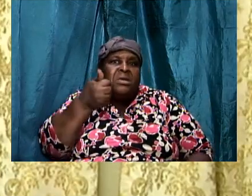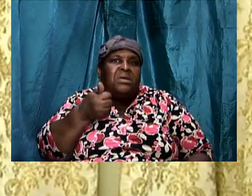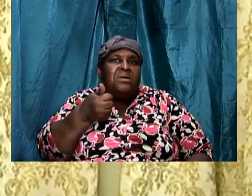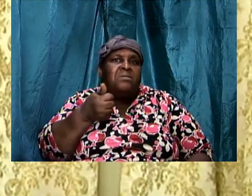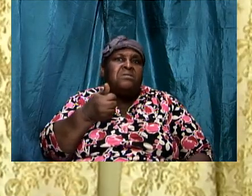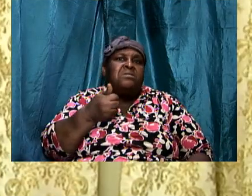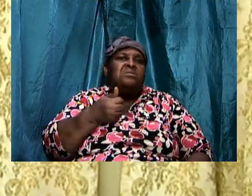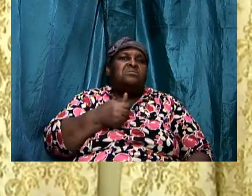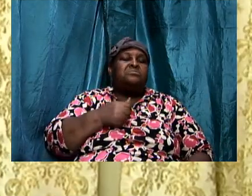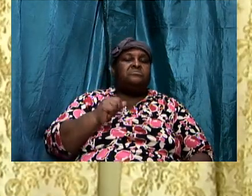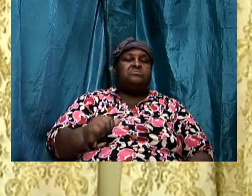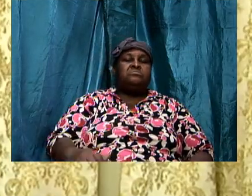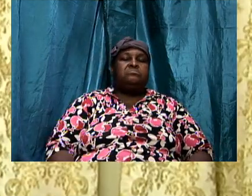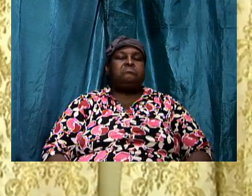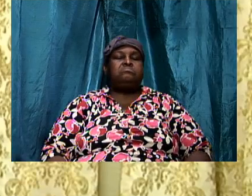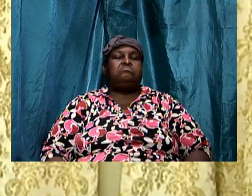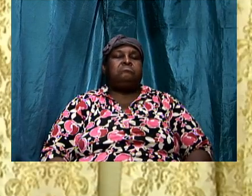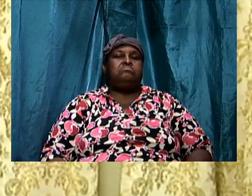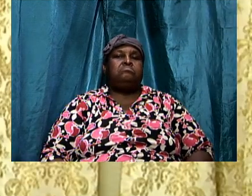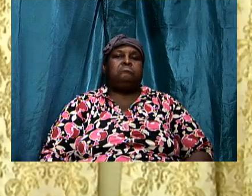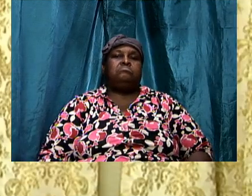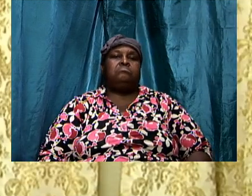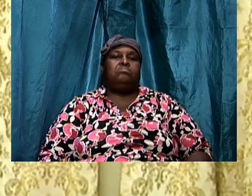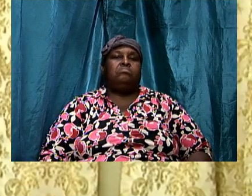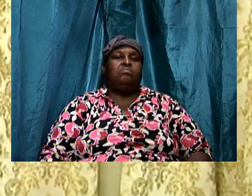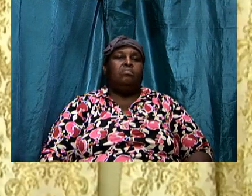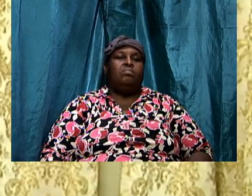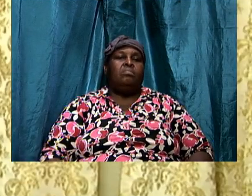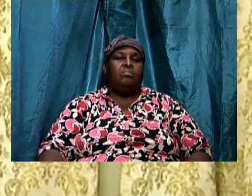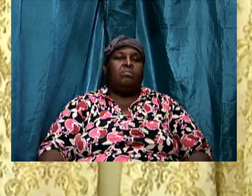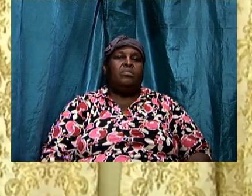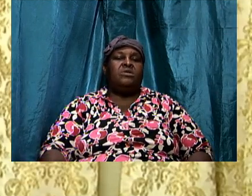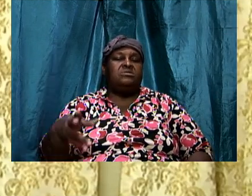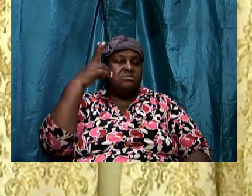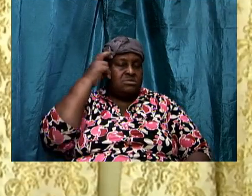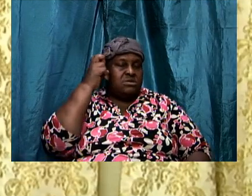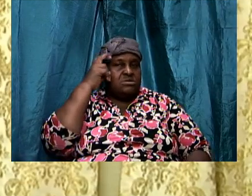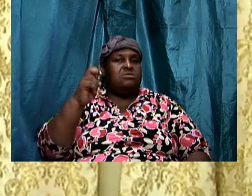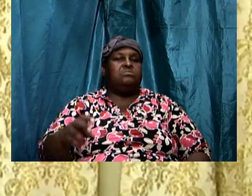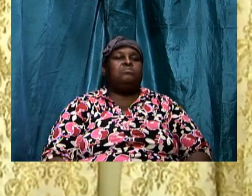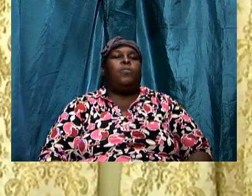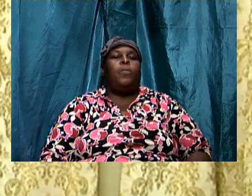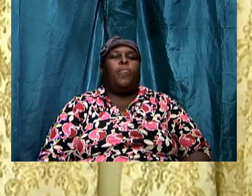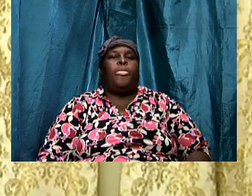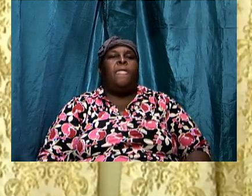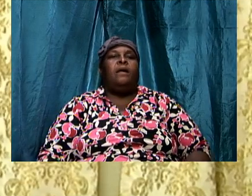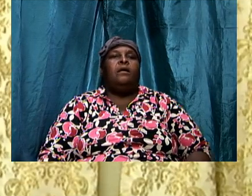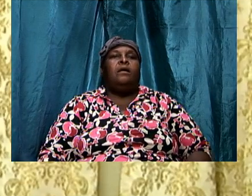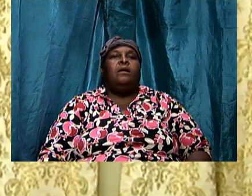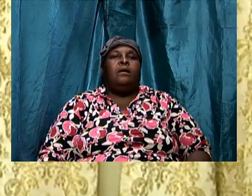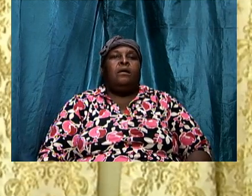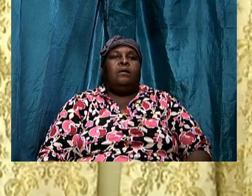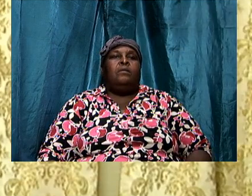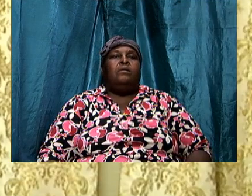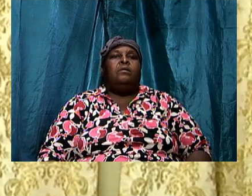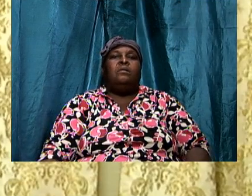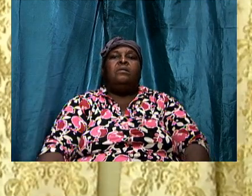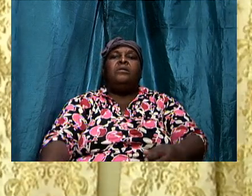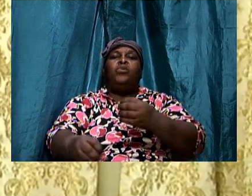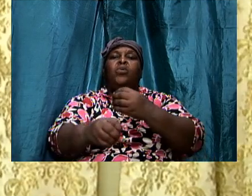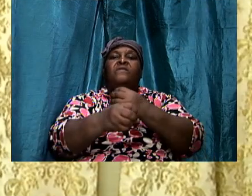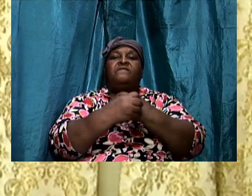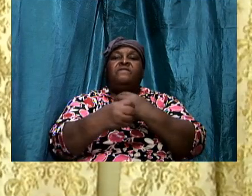and to chop the enemy and the offensive